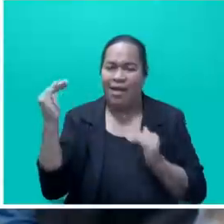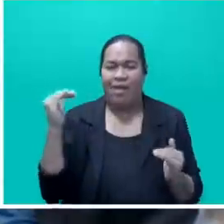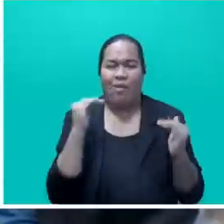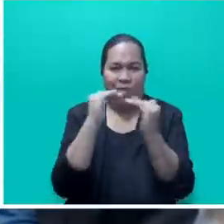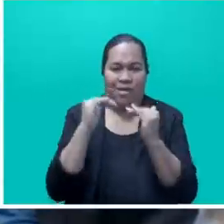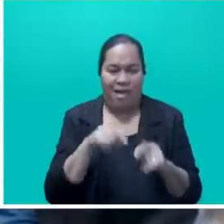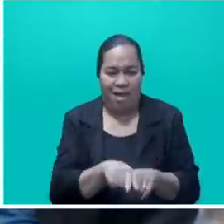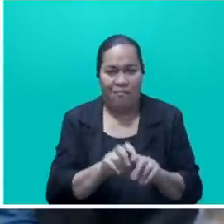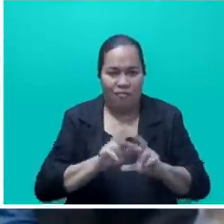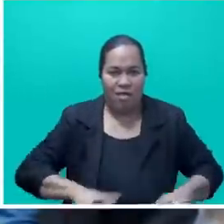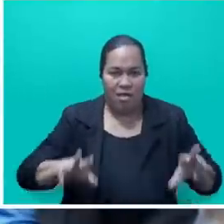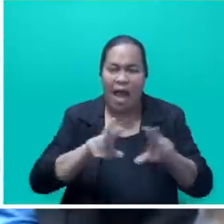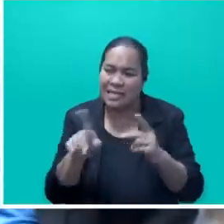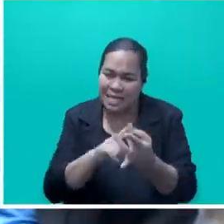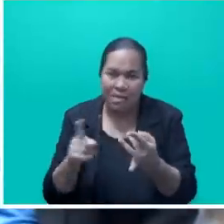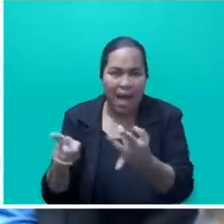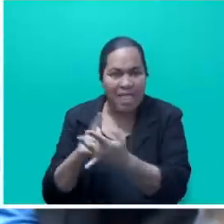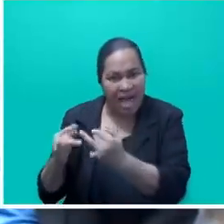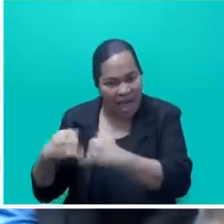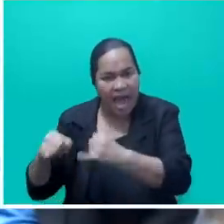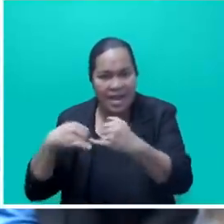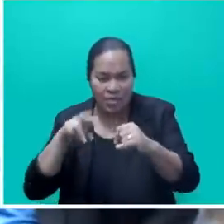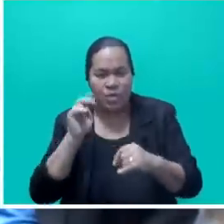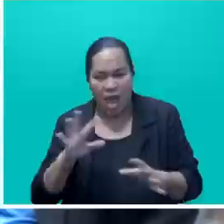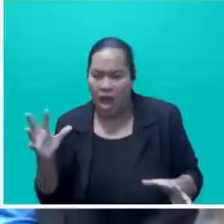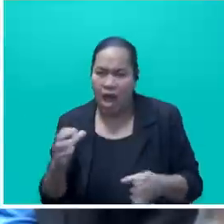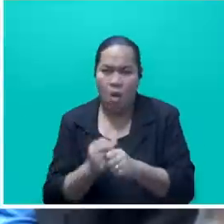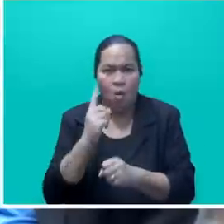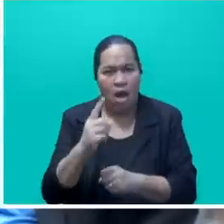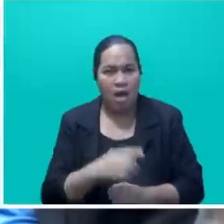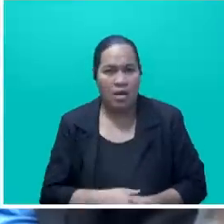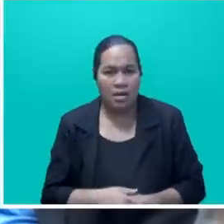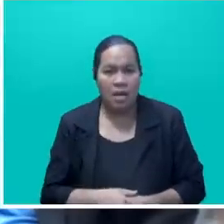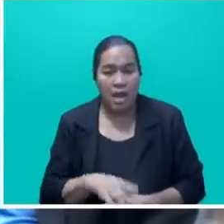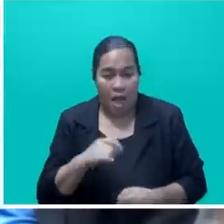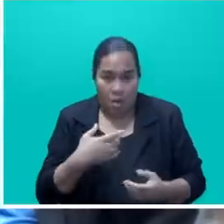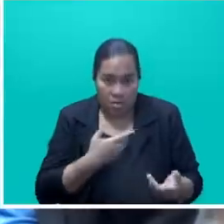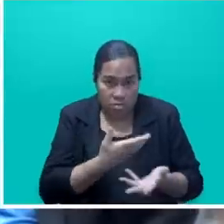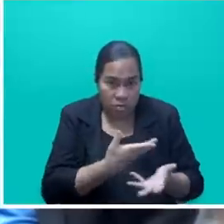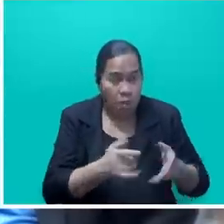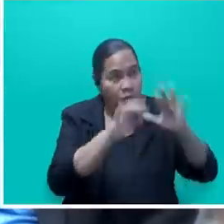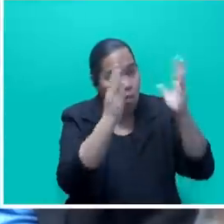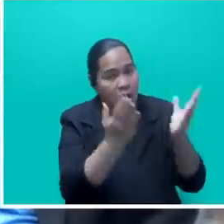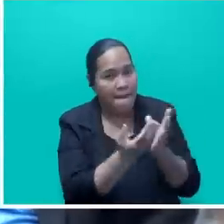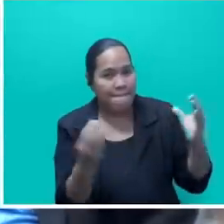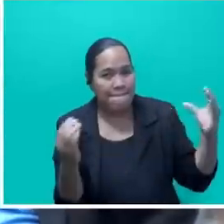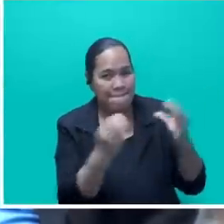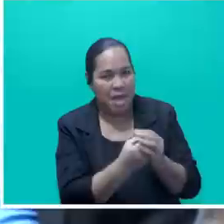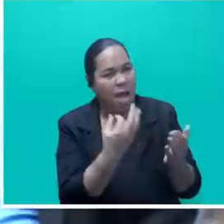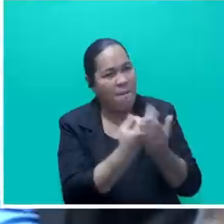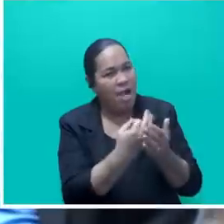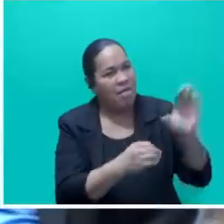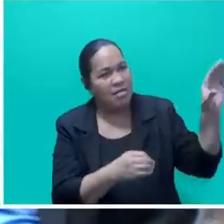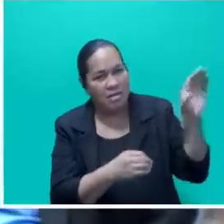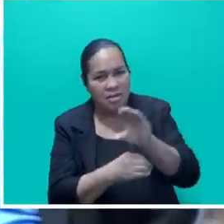in Fiji. We are one, and we should grow as one. Mr Speaker said, we are now advancing discussions with the World Bank to finance the upgrade